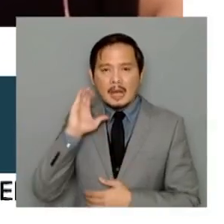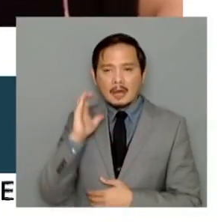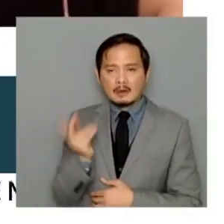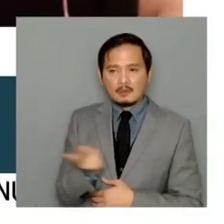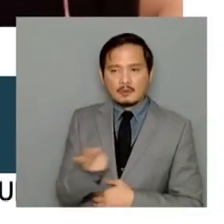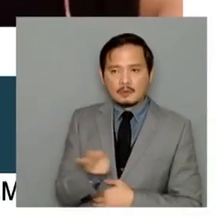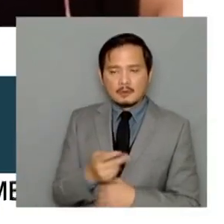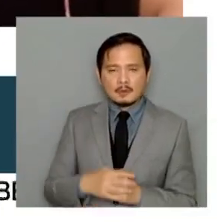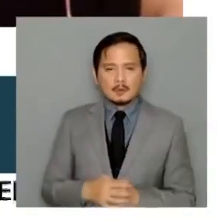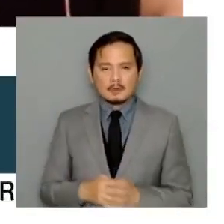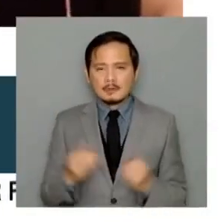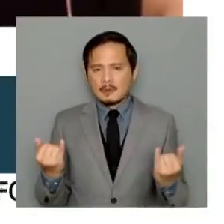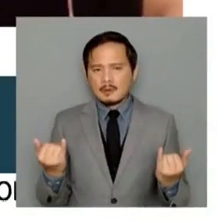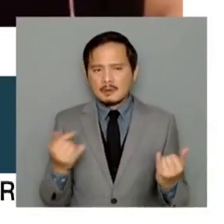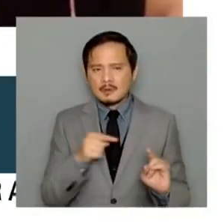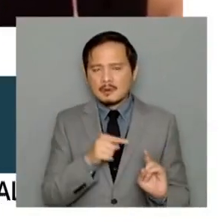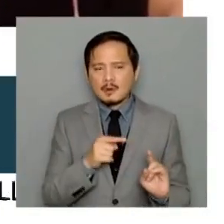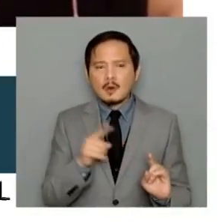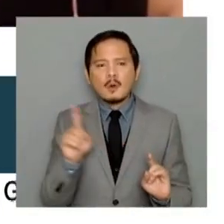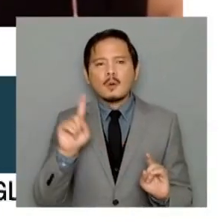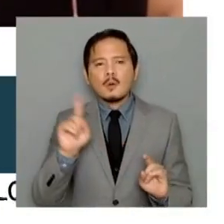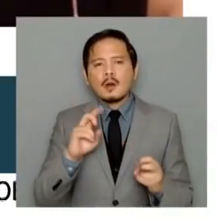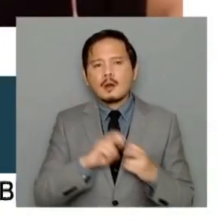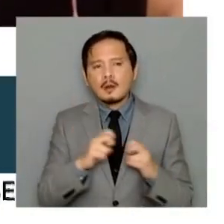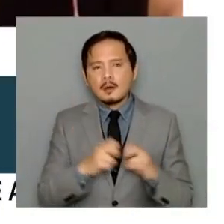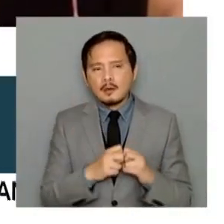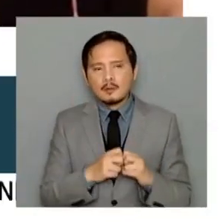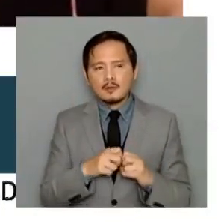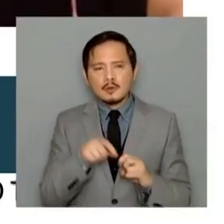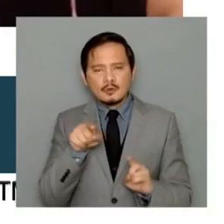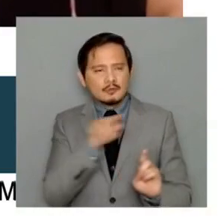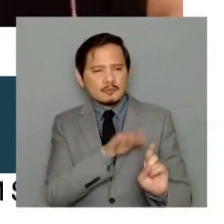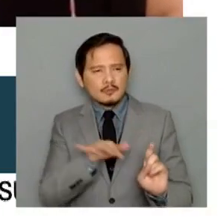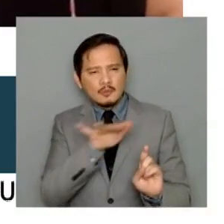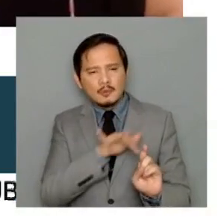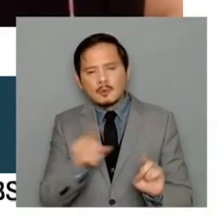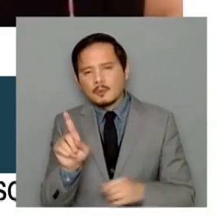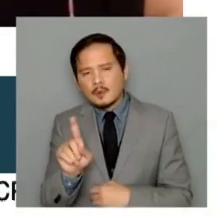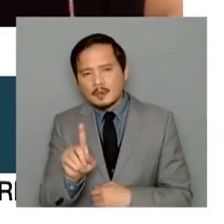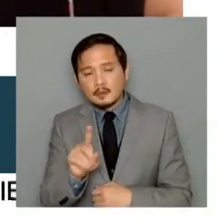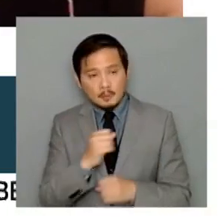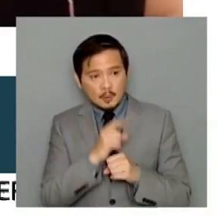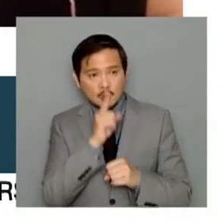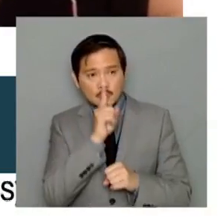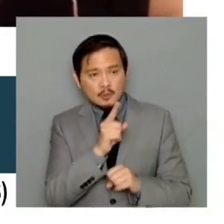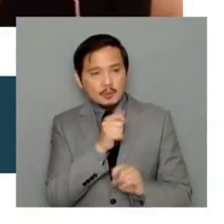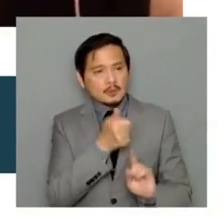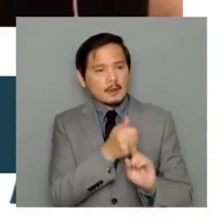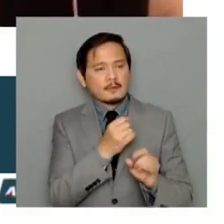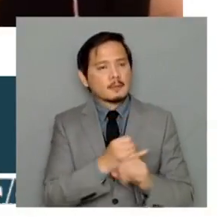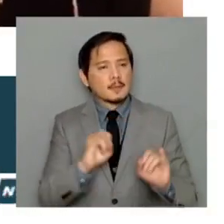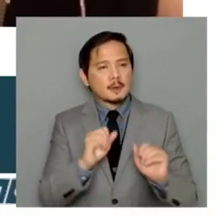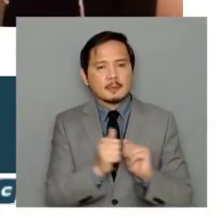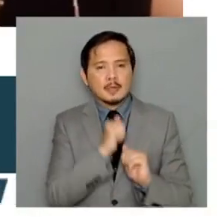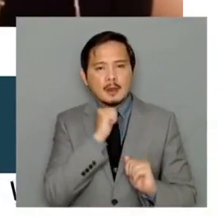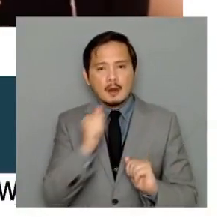to watch out for that will really show that she is truly independent from her ties to the palace?